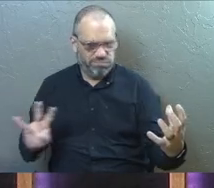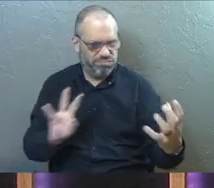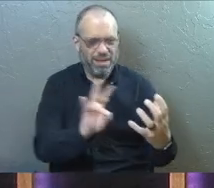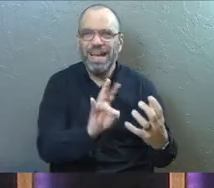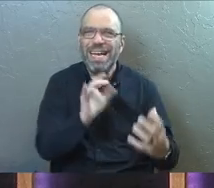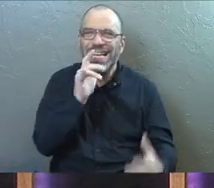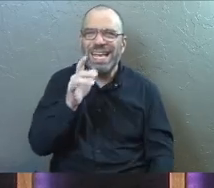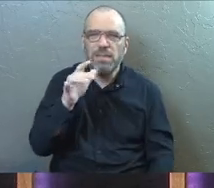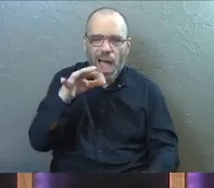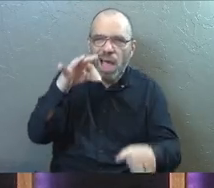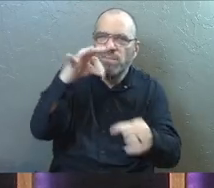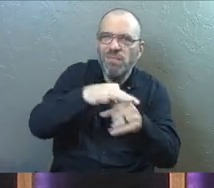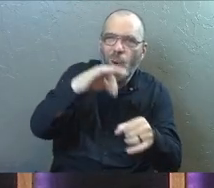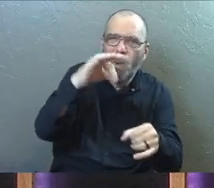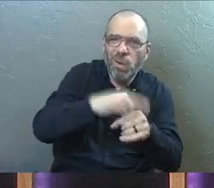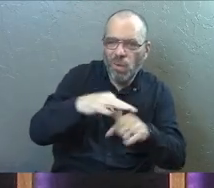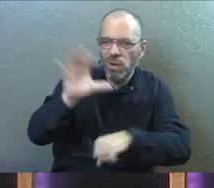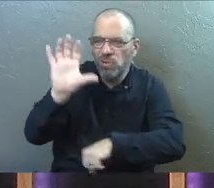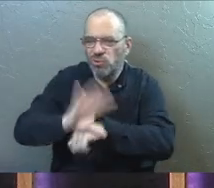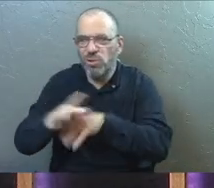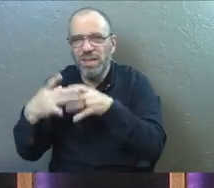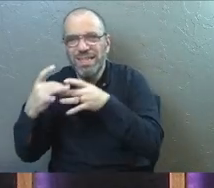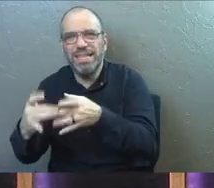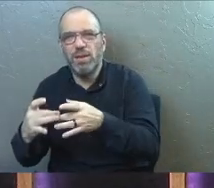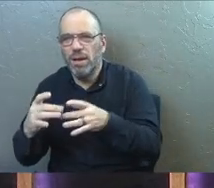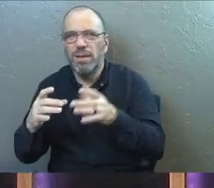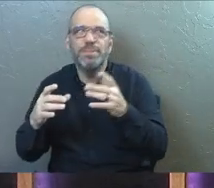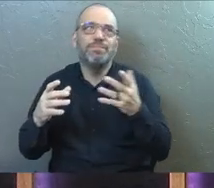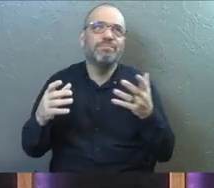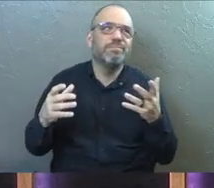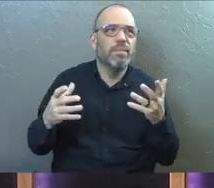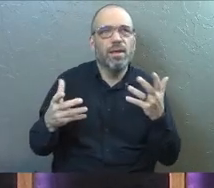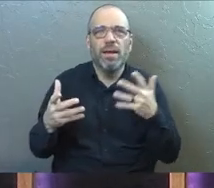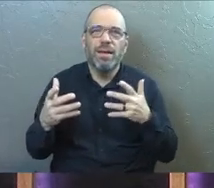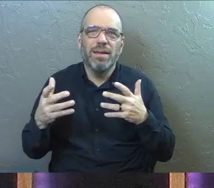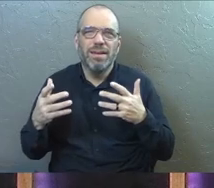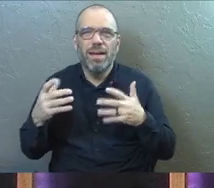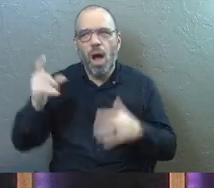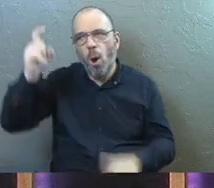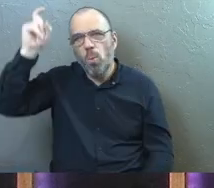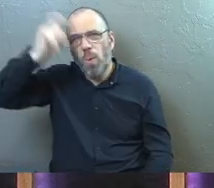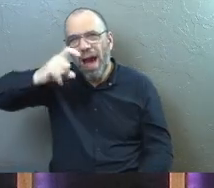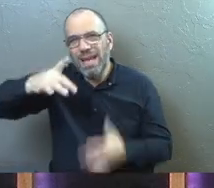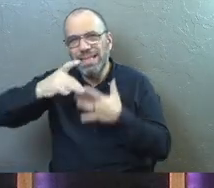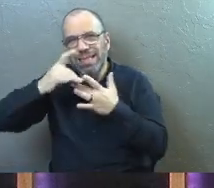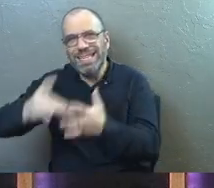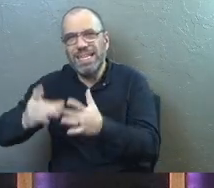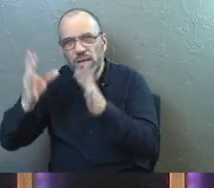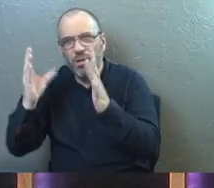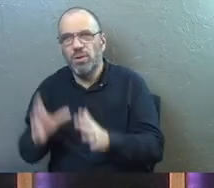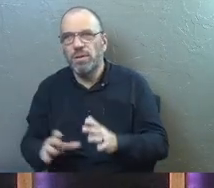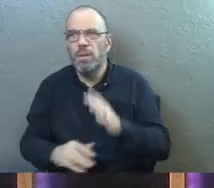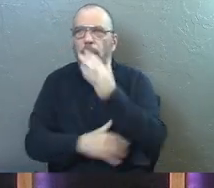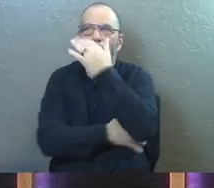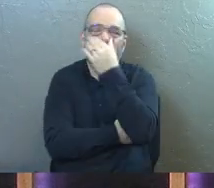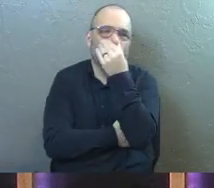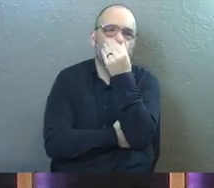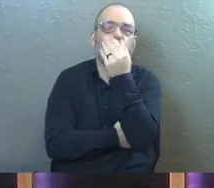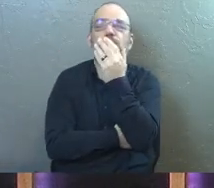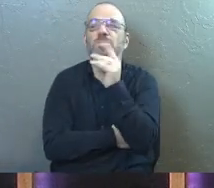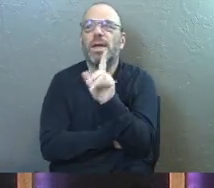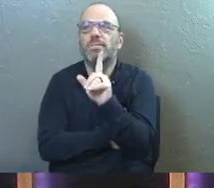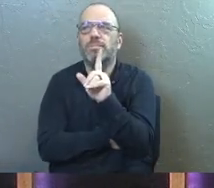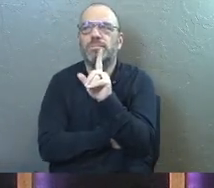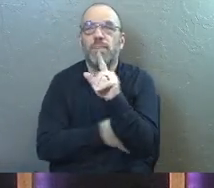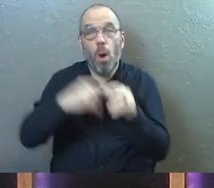isn't a democratic moment or a congregational leadership moment necessarily. Wise leaders do this. Wise